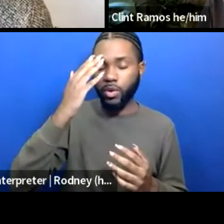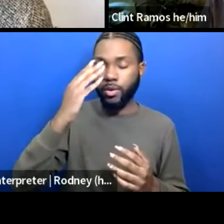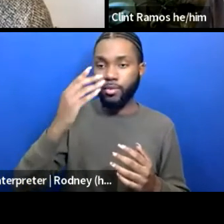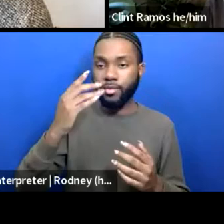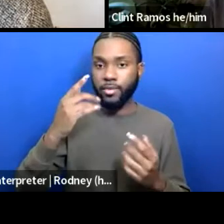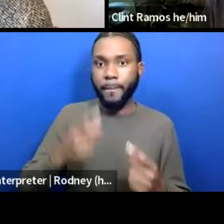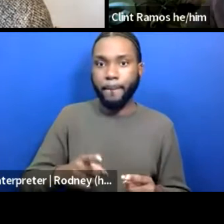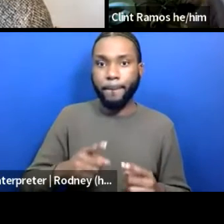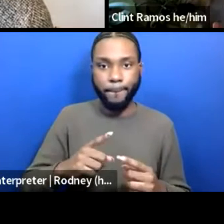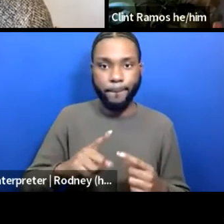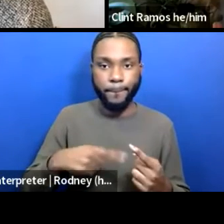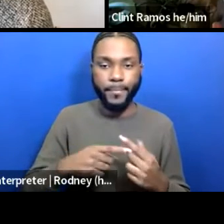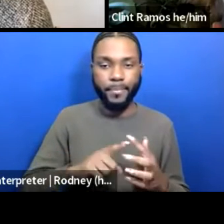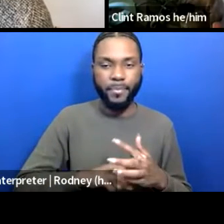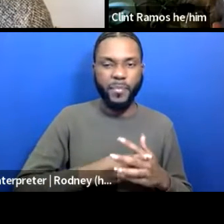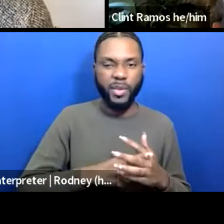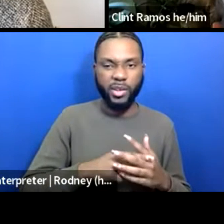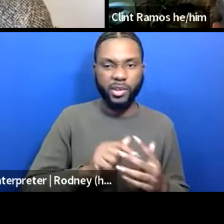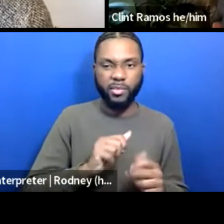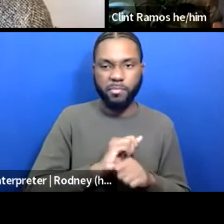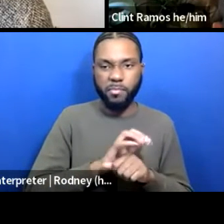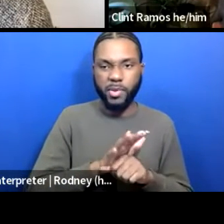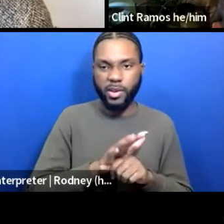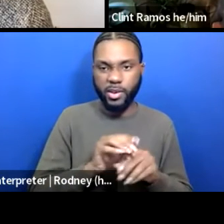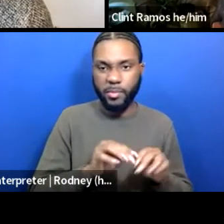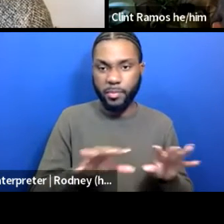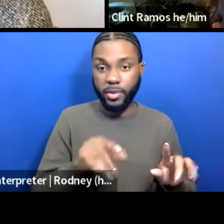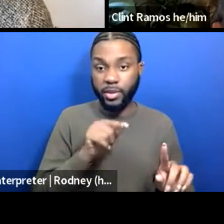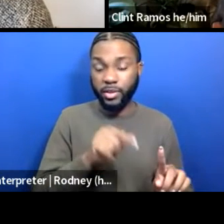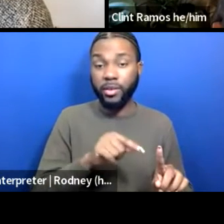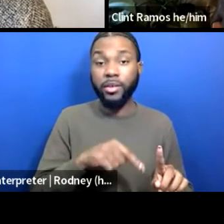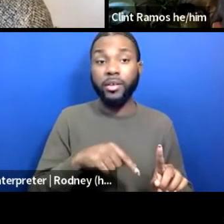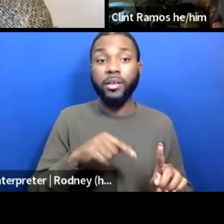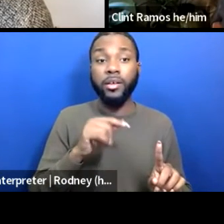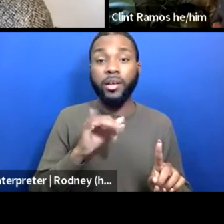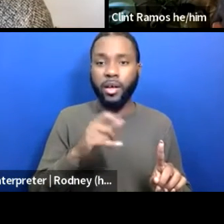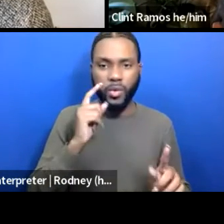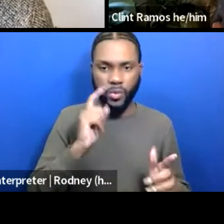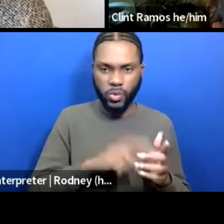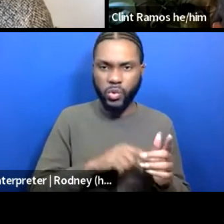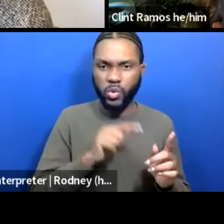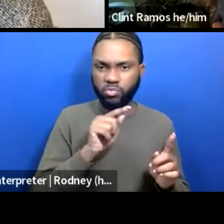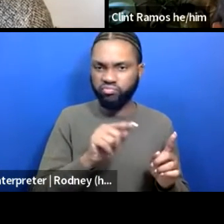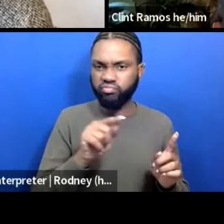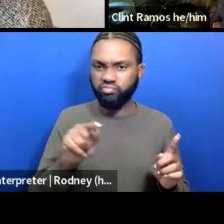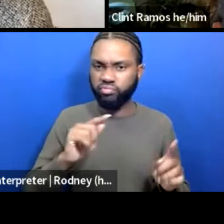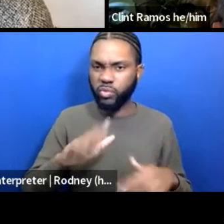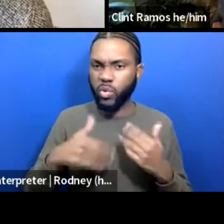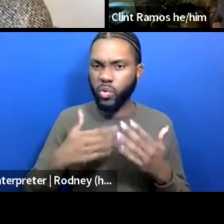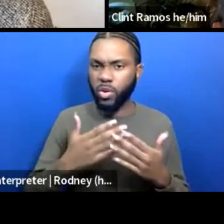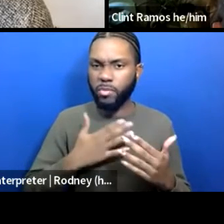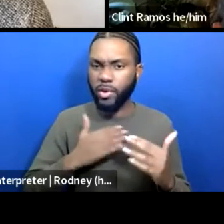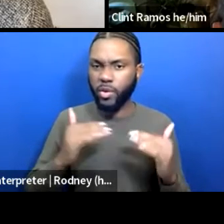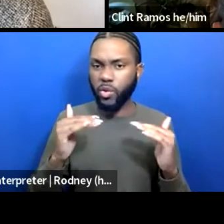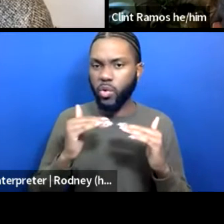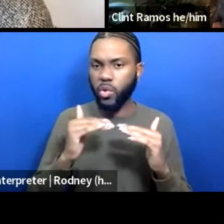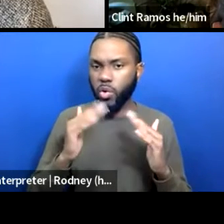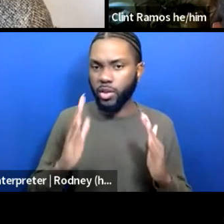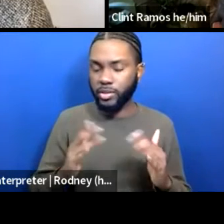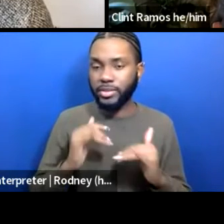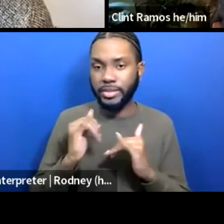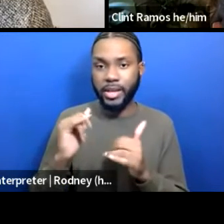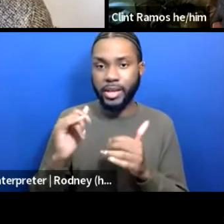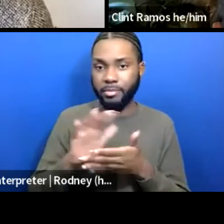I noticed that all of my colleagues, designers like me, I